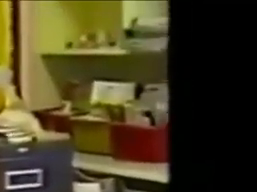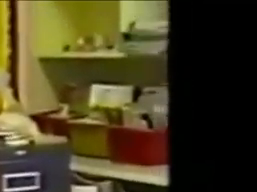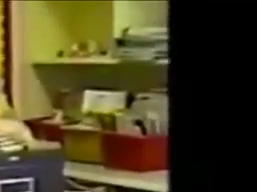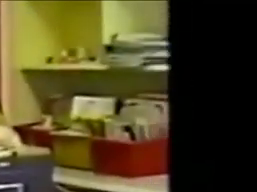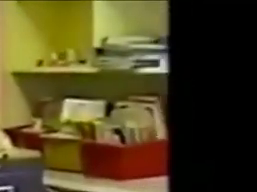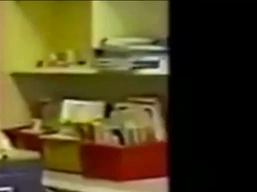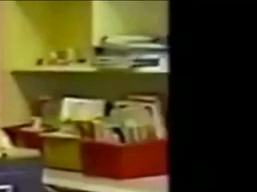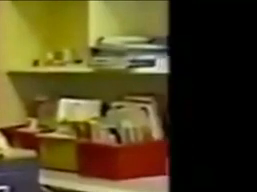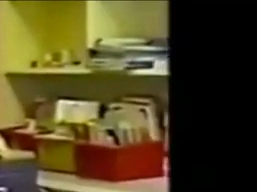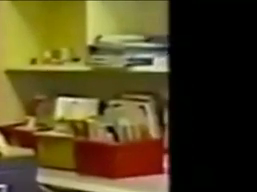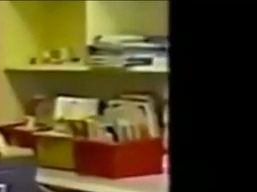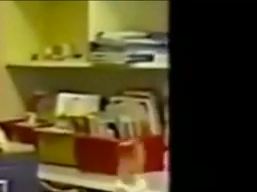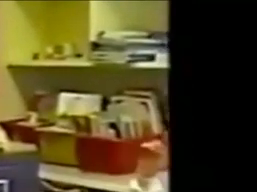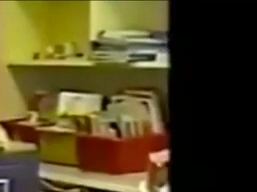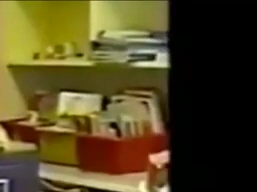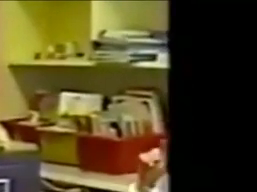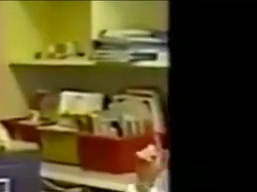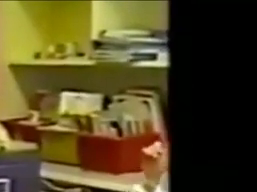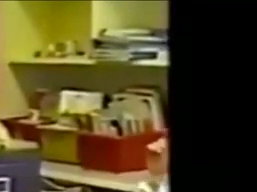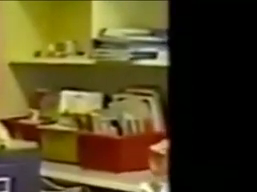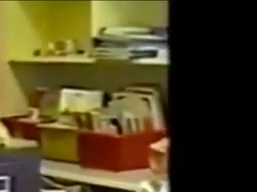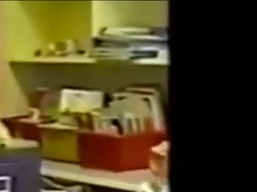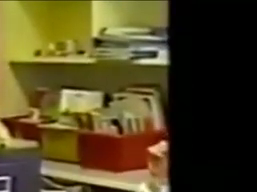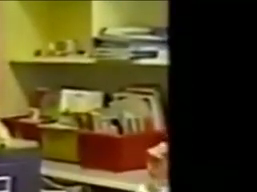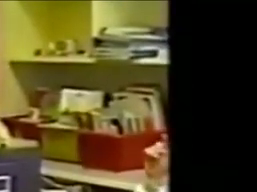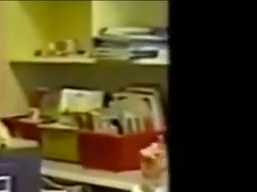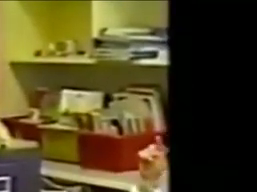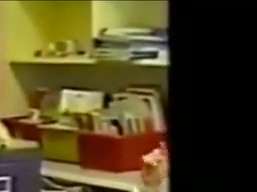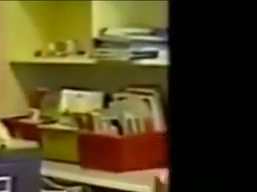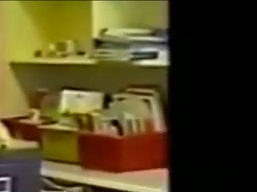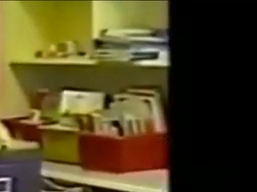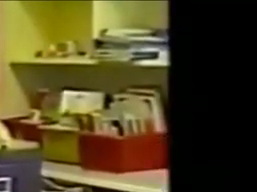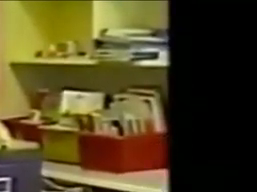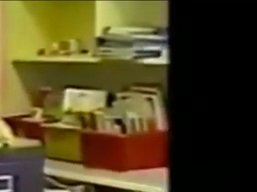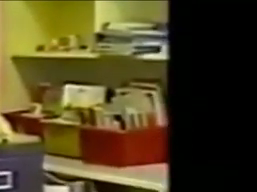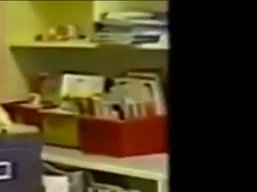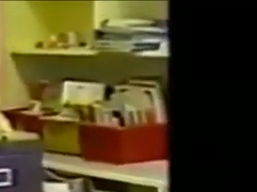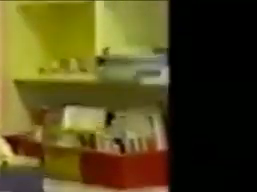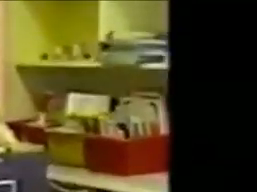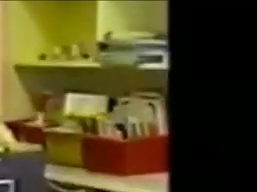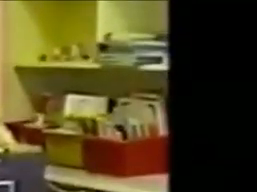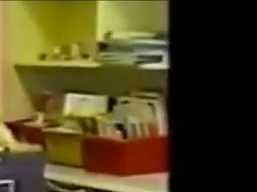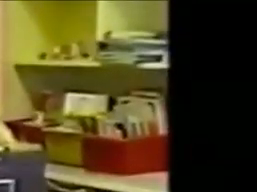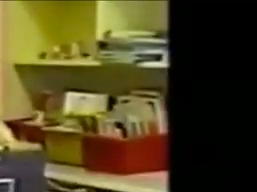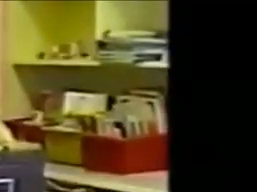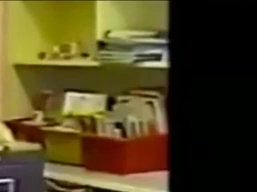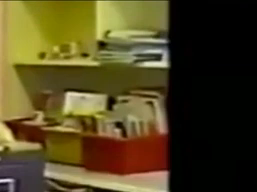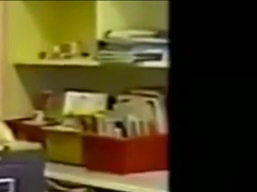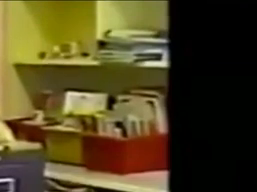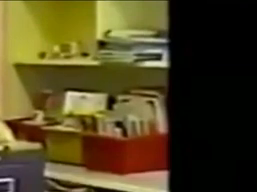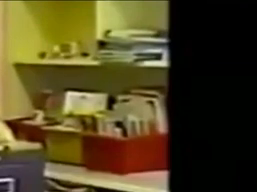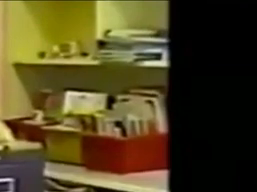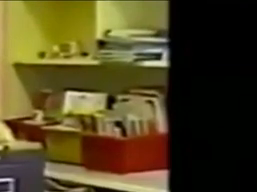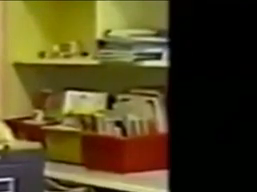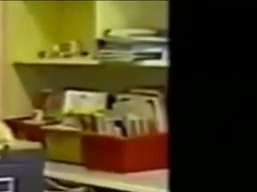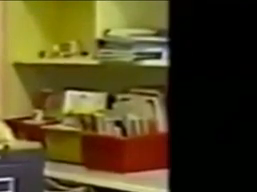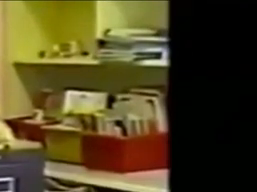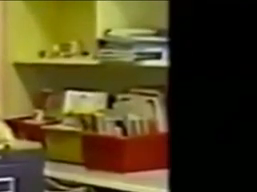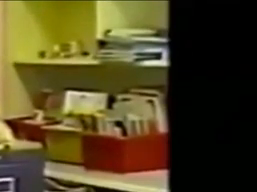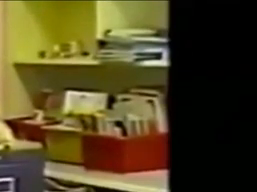Just the one thing, pulling the flowers. Most of the time, he's a good baby.